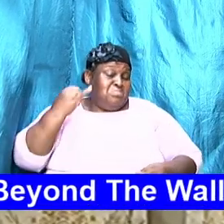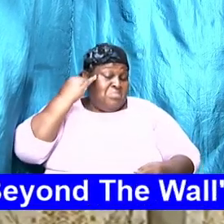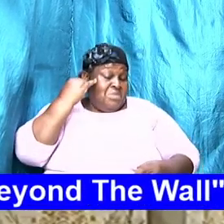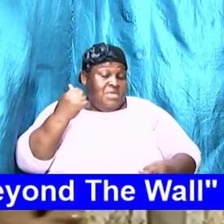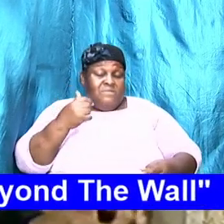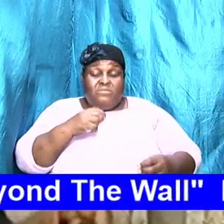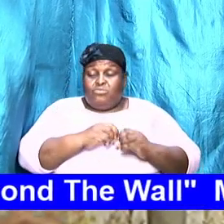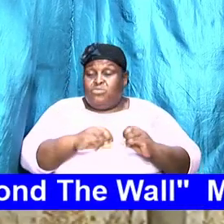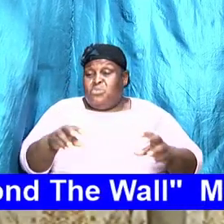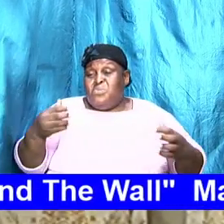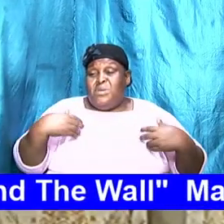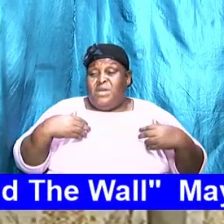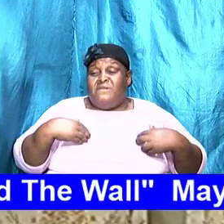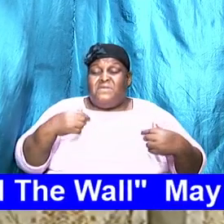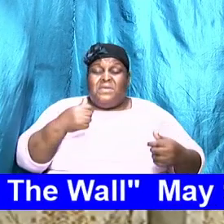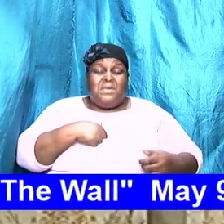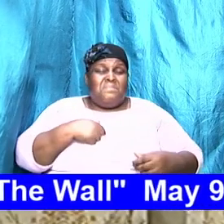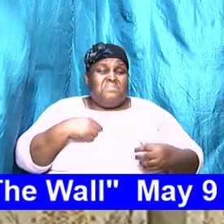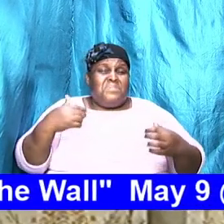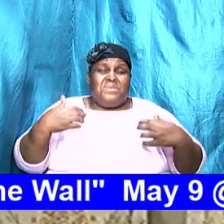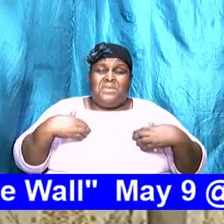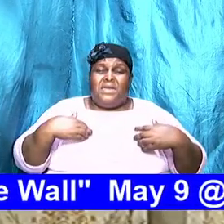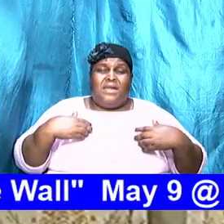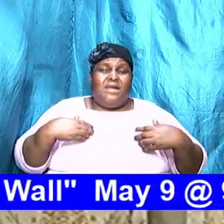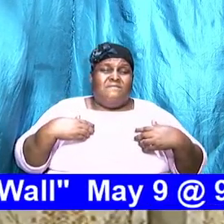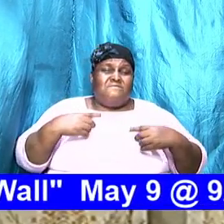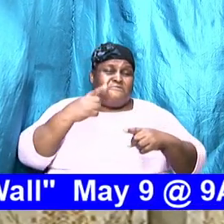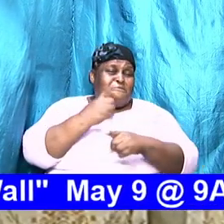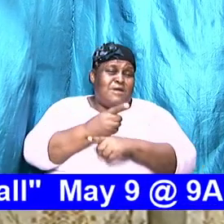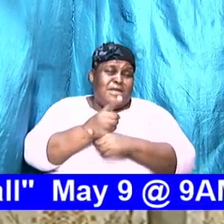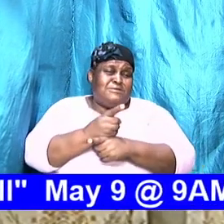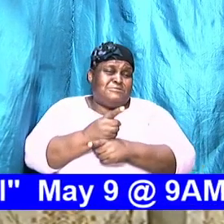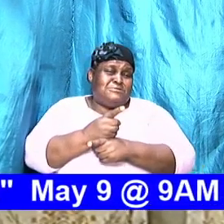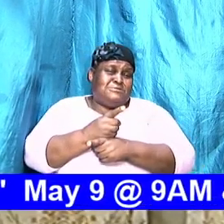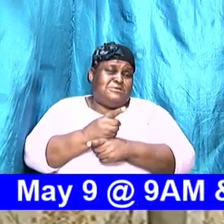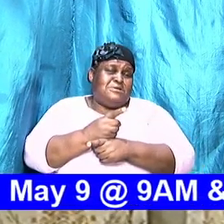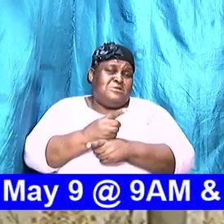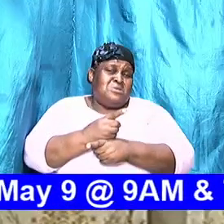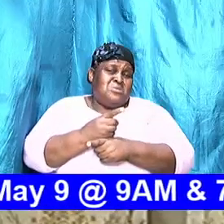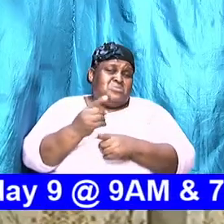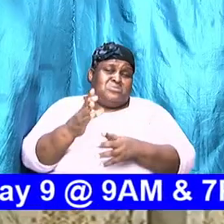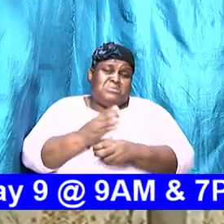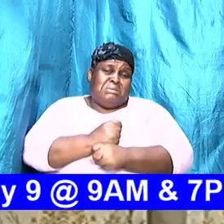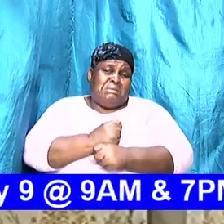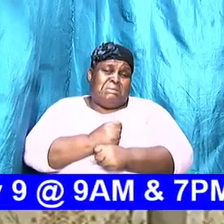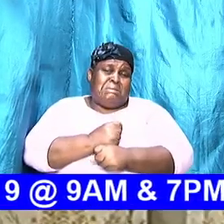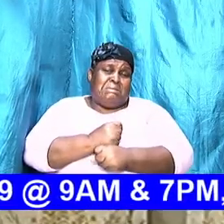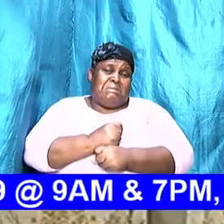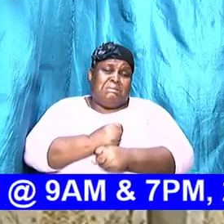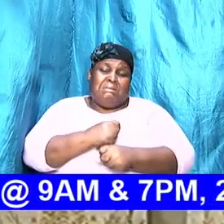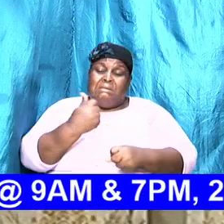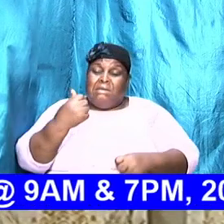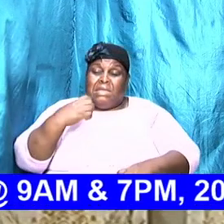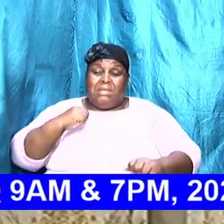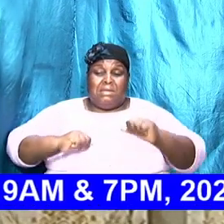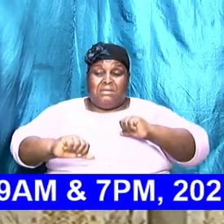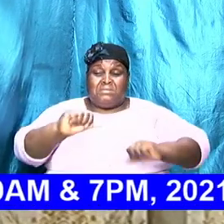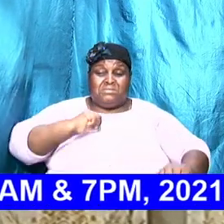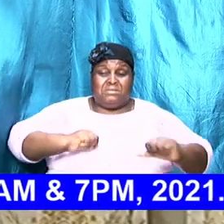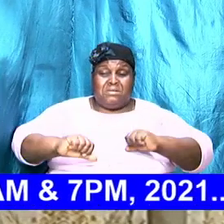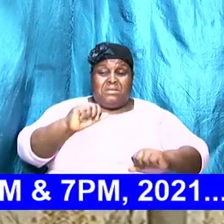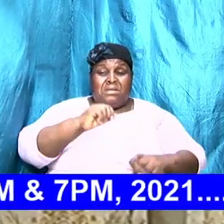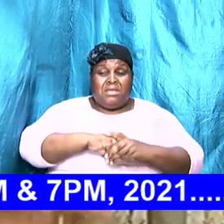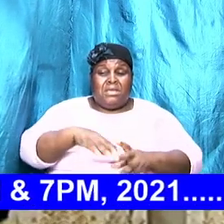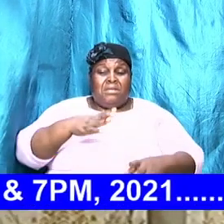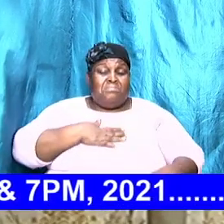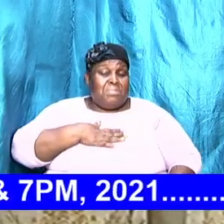I have every right to do and to take any action in my best interest. That is not how the